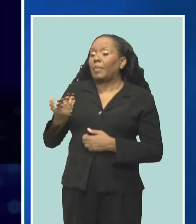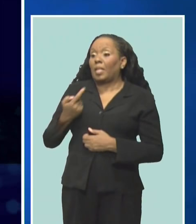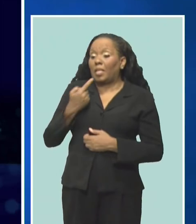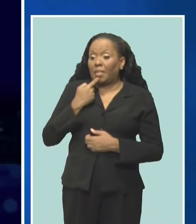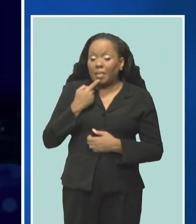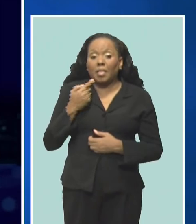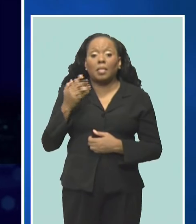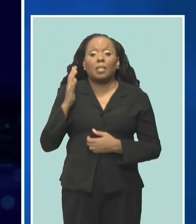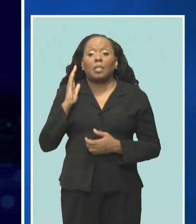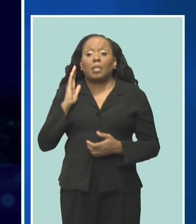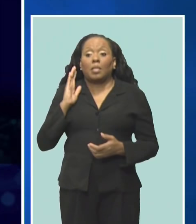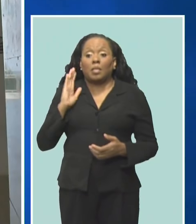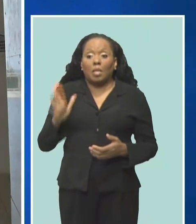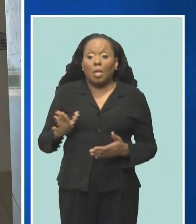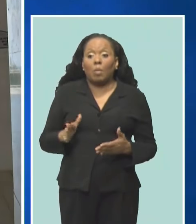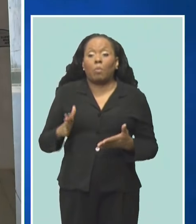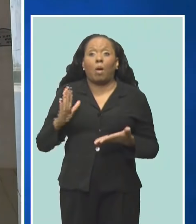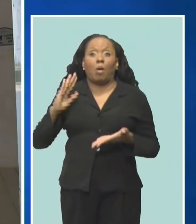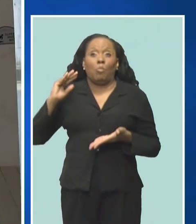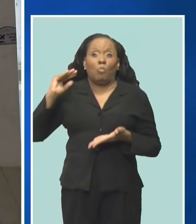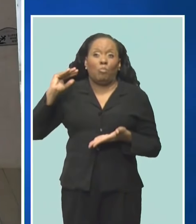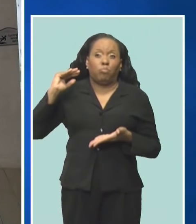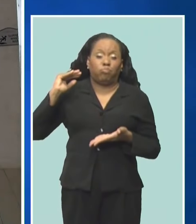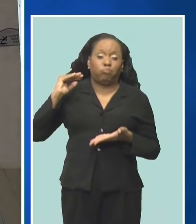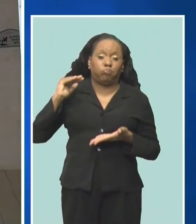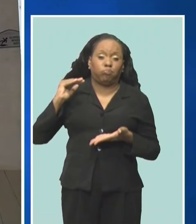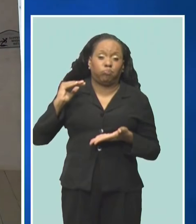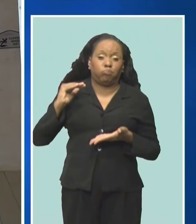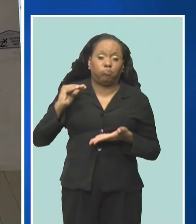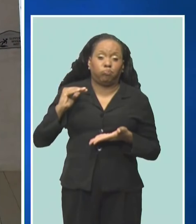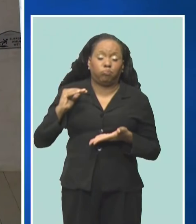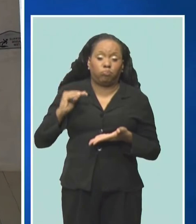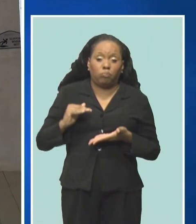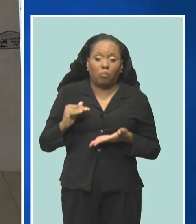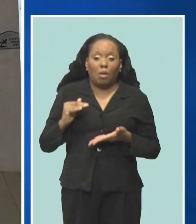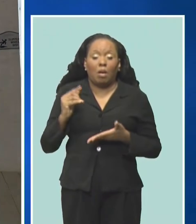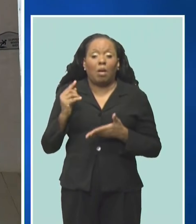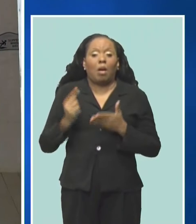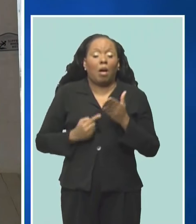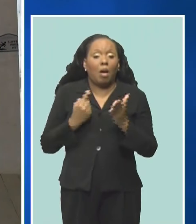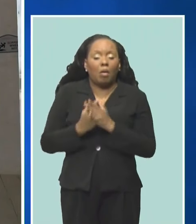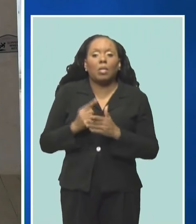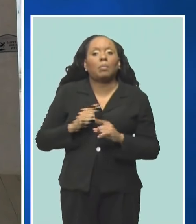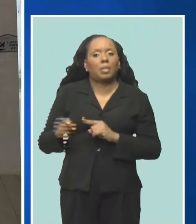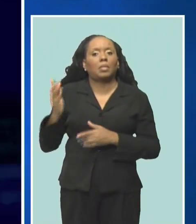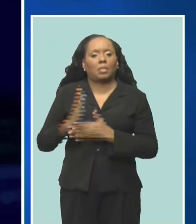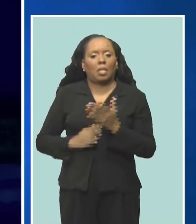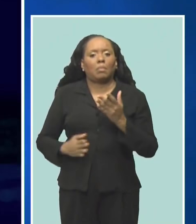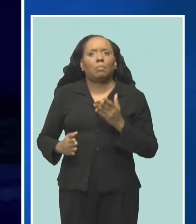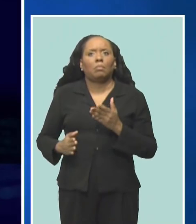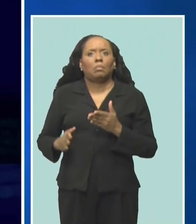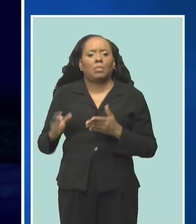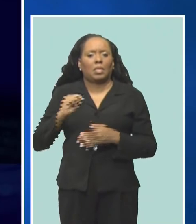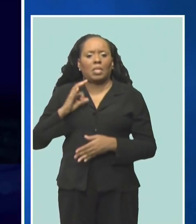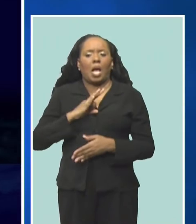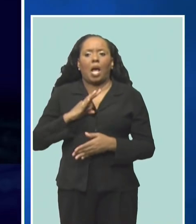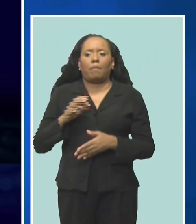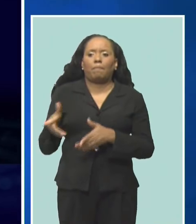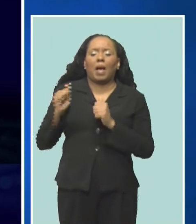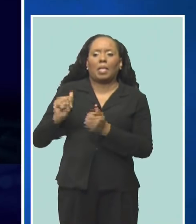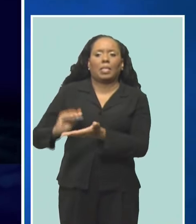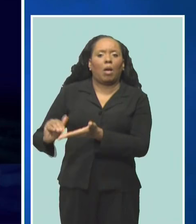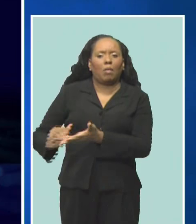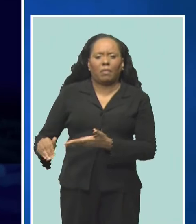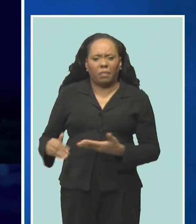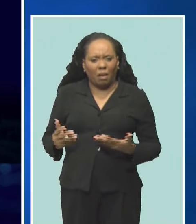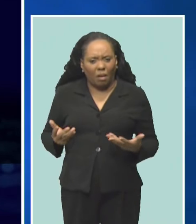only to be blindsided and betrayed with sudden redundancies without warning. The way these redundancies were